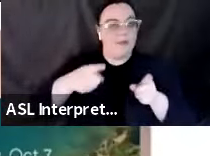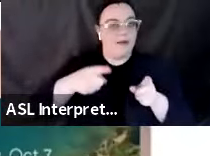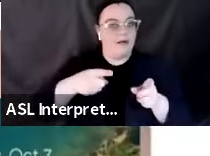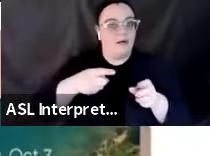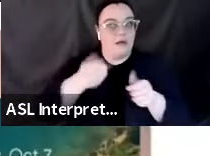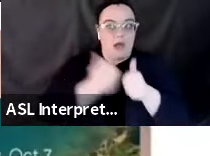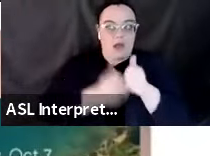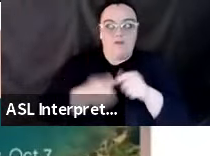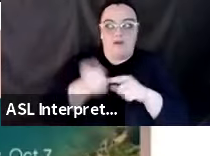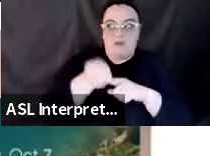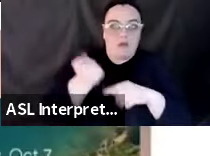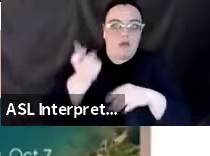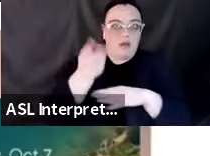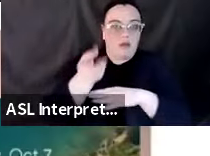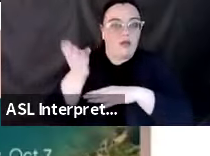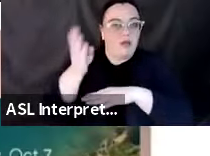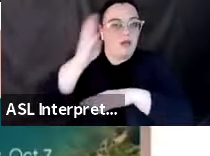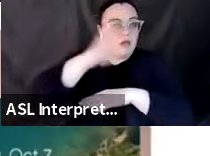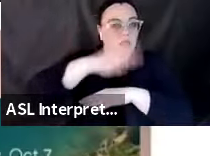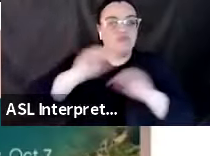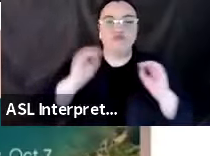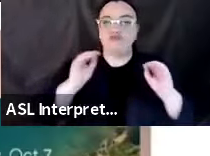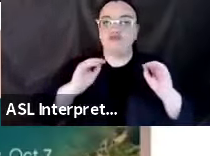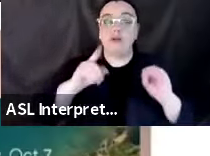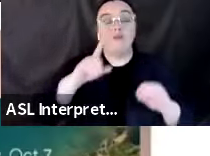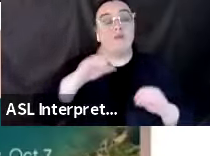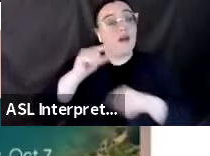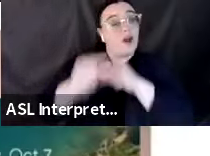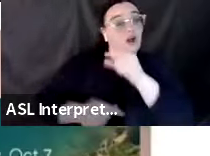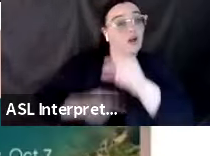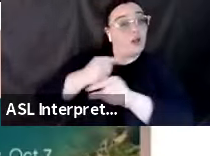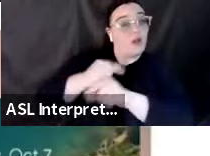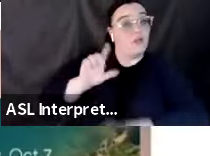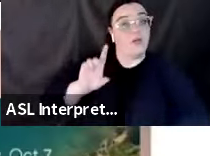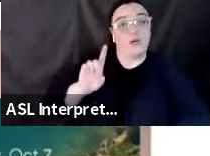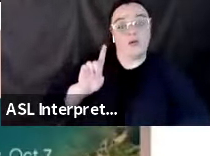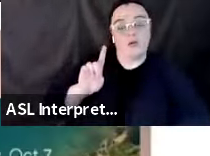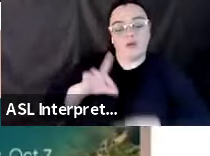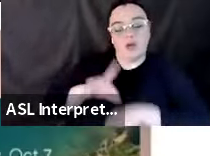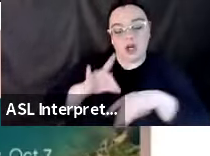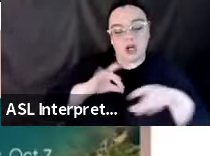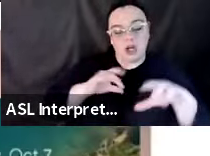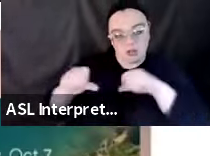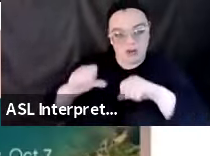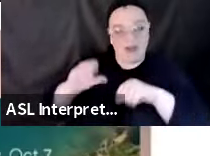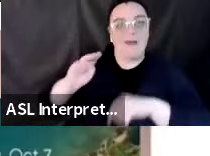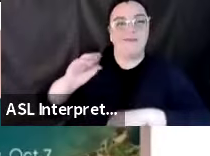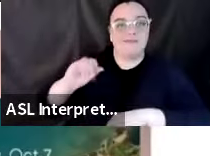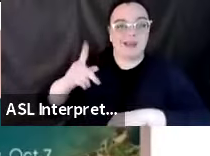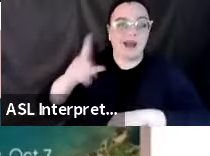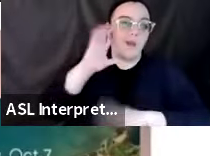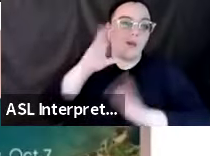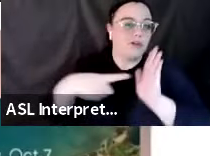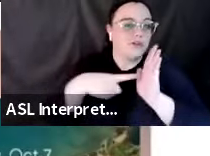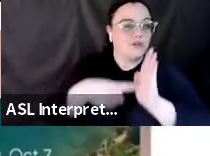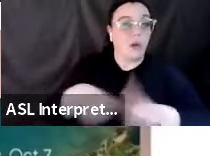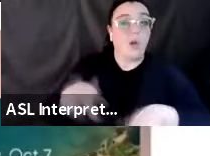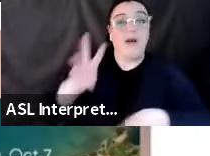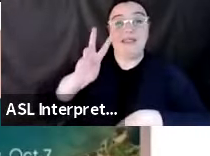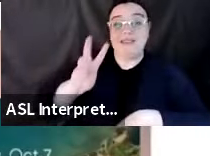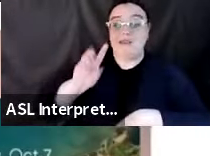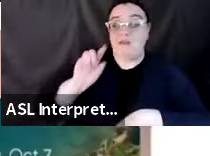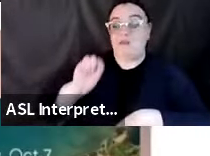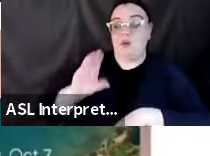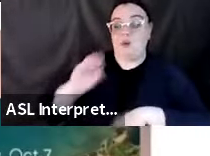By default, the global earthquake map only shows magnitude six and above earthquakes that have happened worldwide